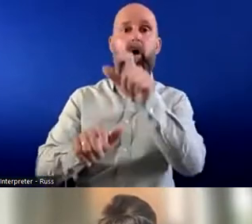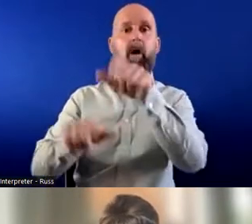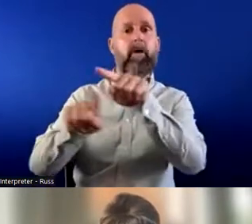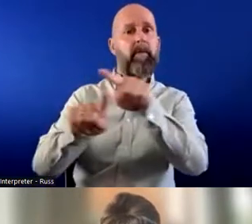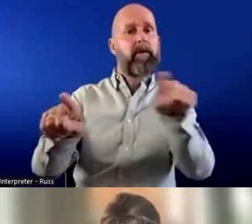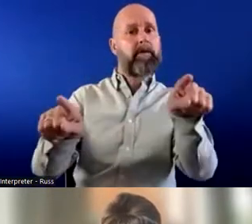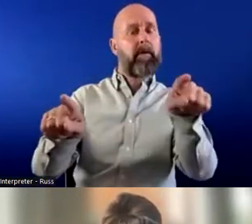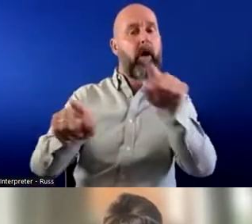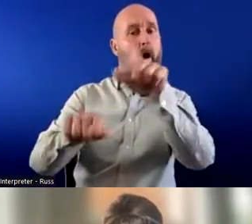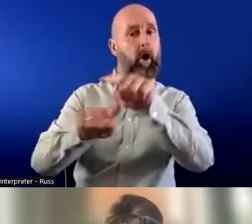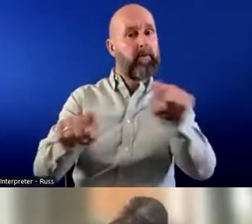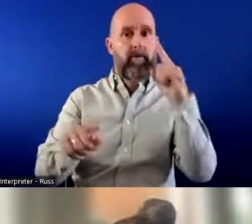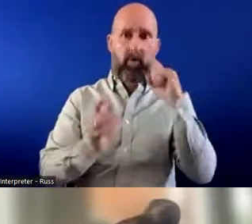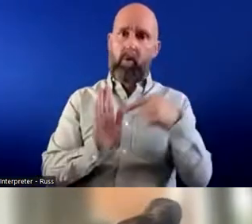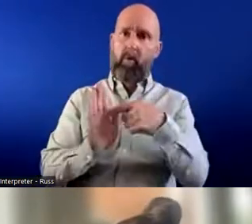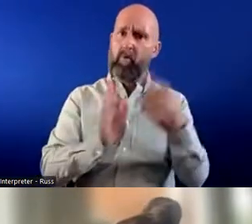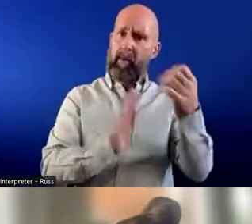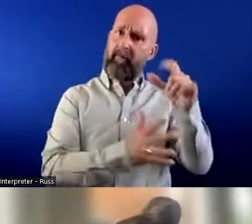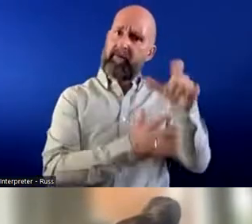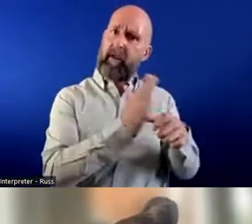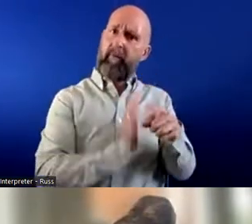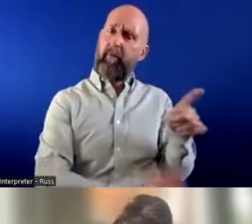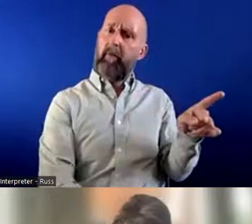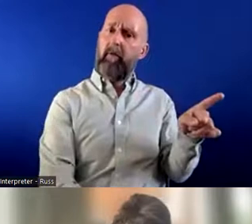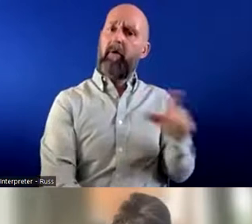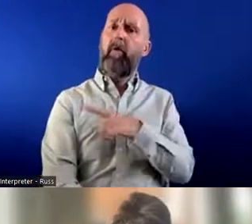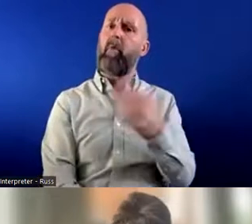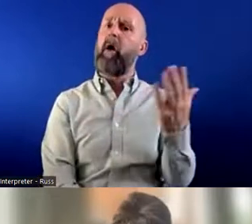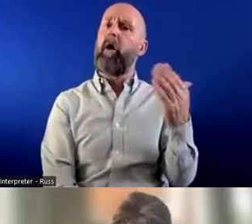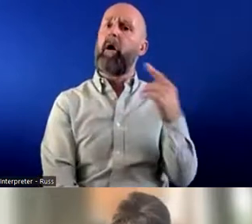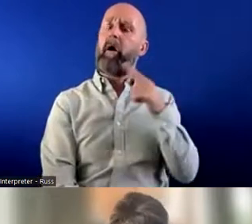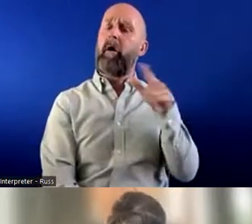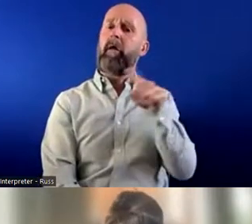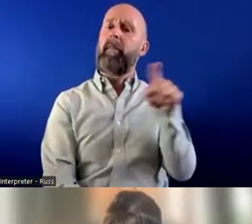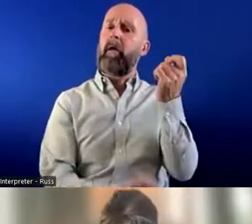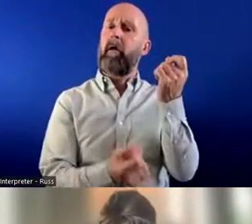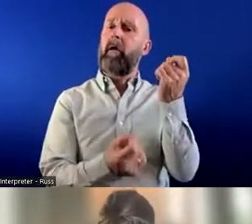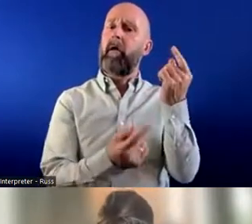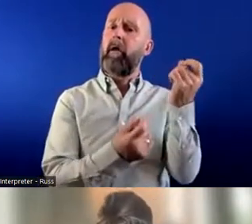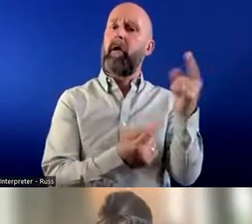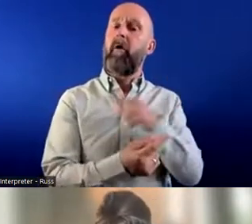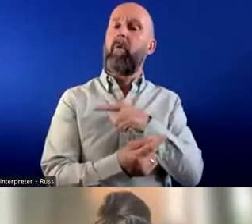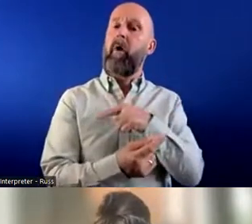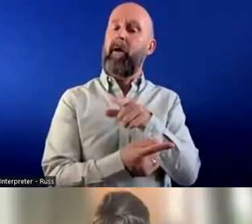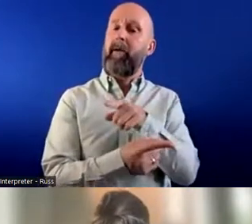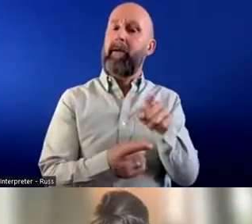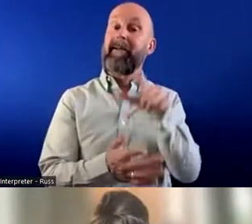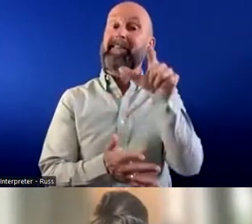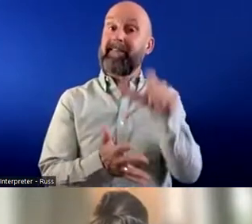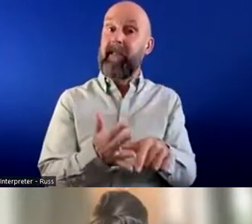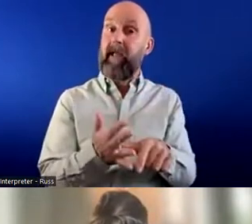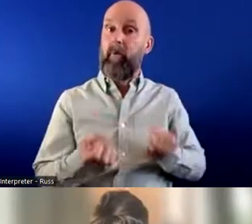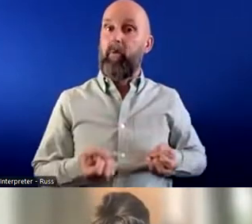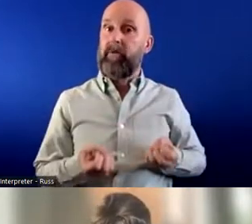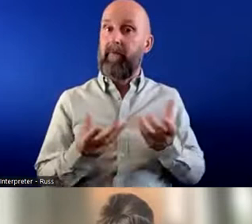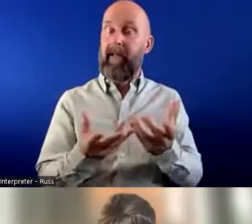And I think that's one of the things that businesses have been talking to us quite recently, they're starting to understand the spending power of disabled people and their